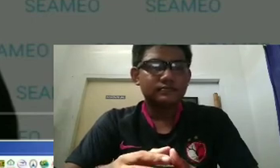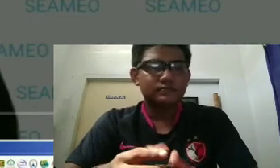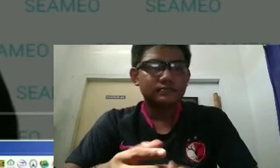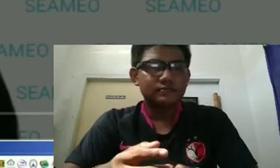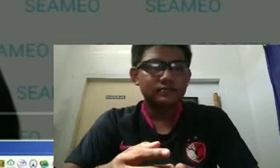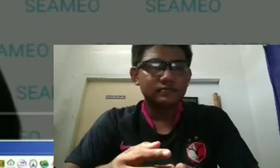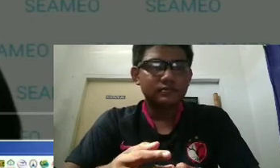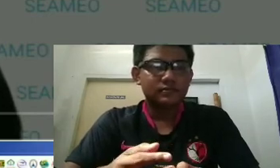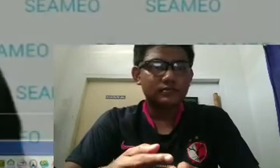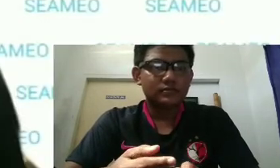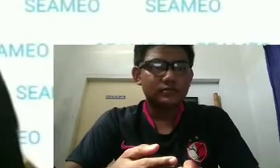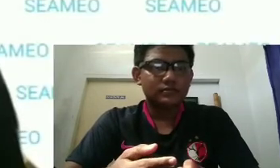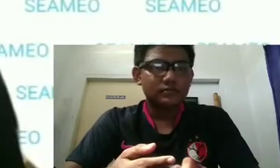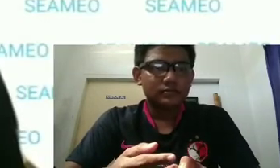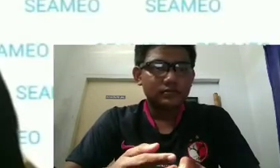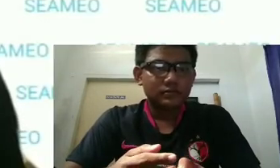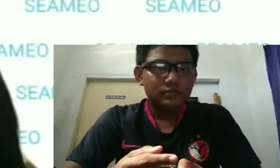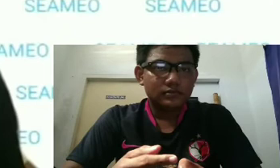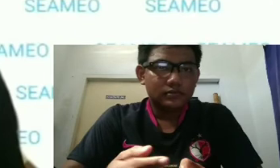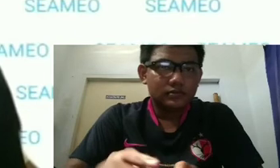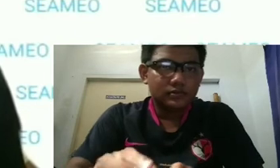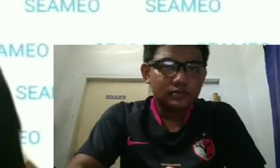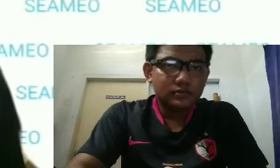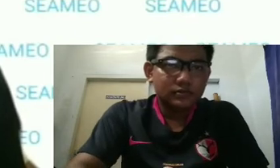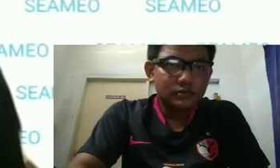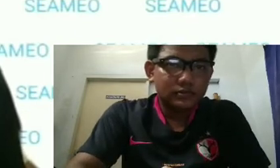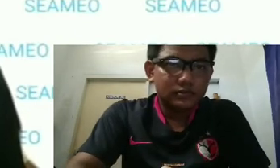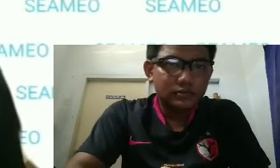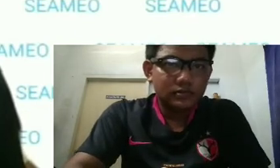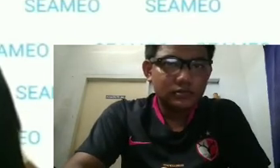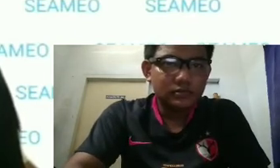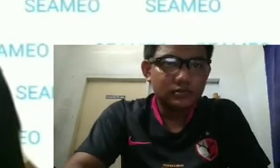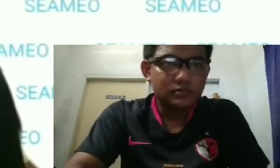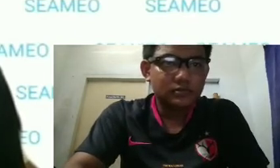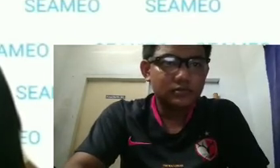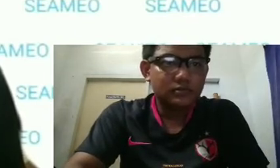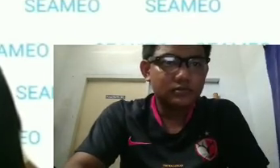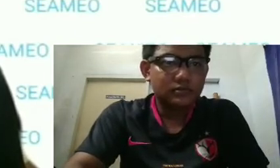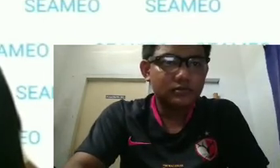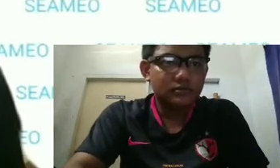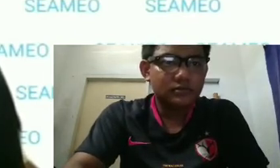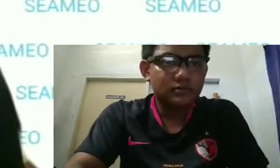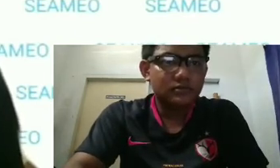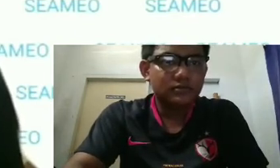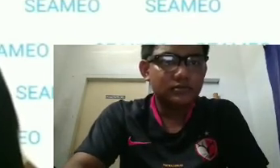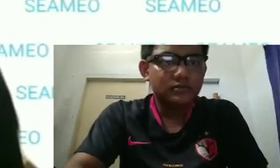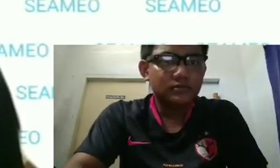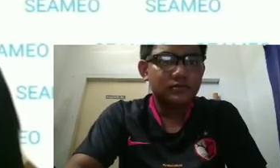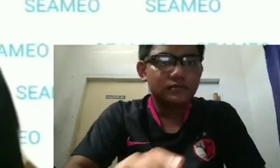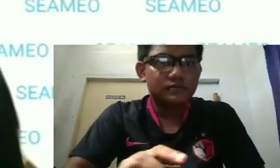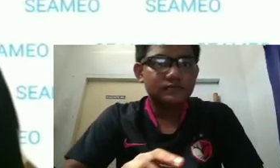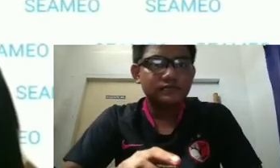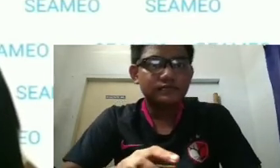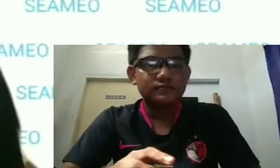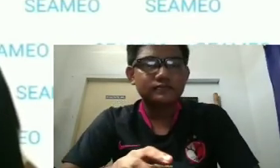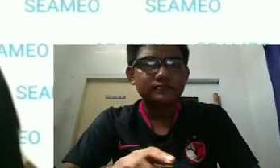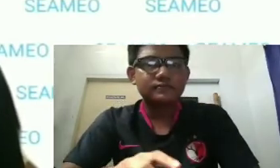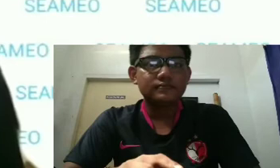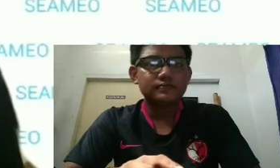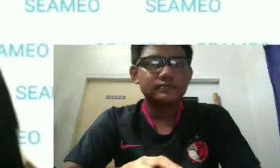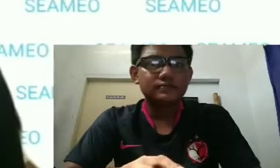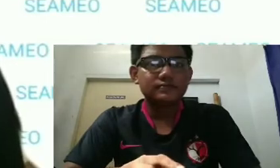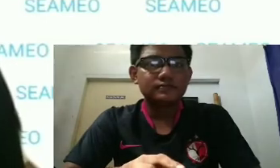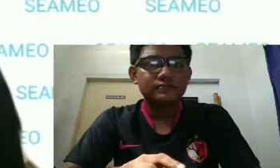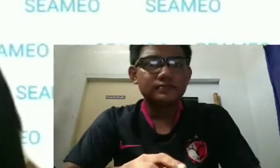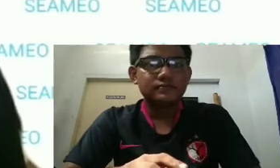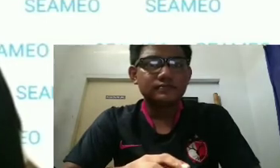This is a Pre-Congress event. It will help prepare you with the semi-Congress 2021 virtual